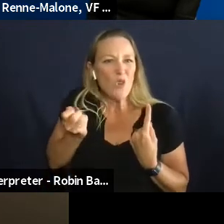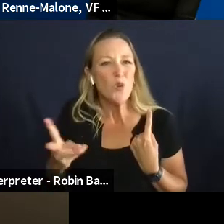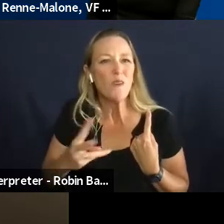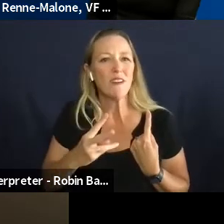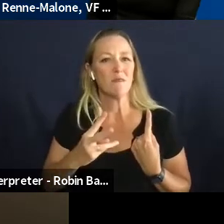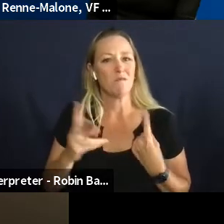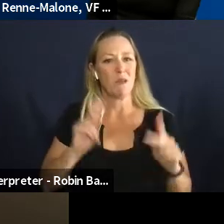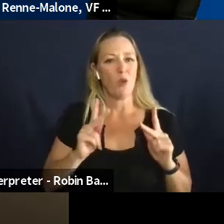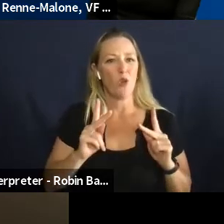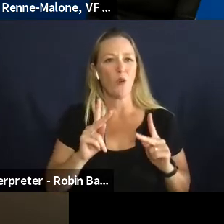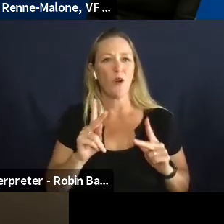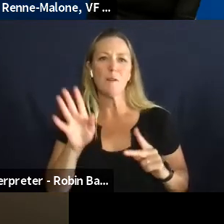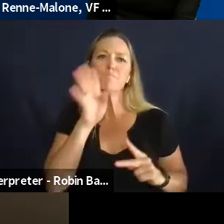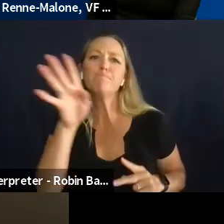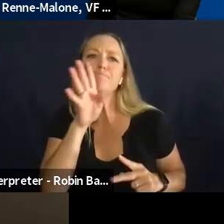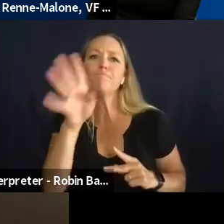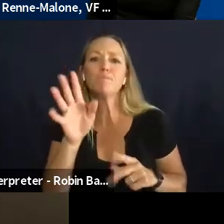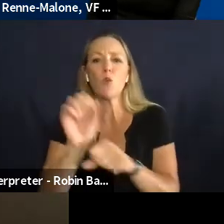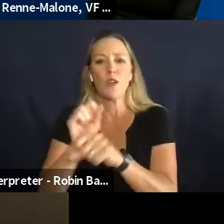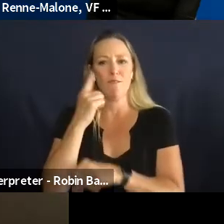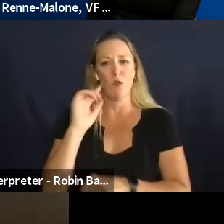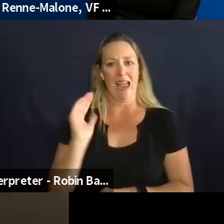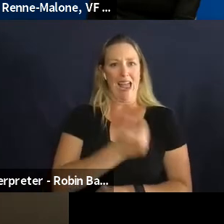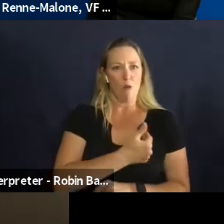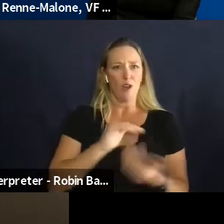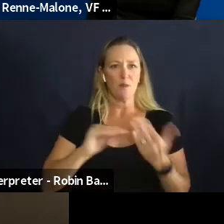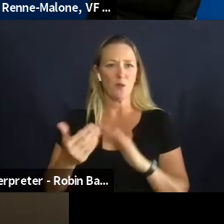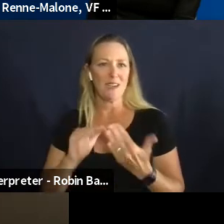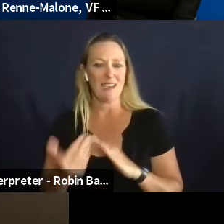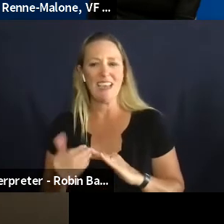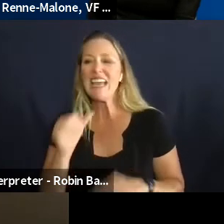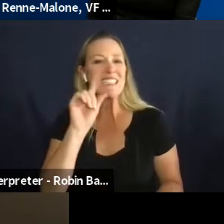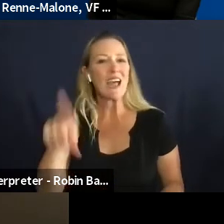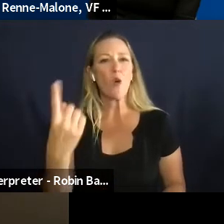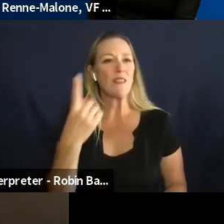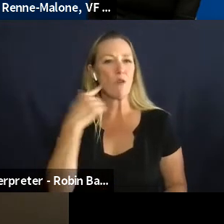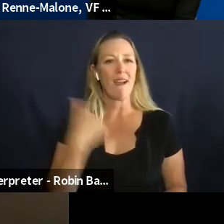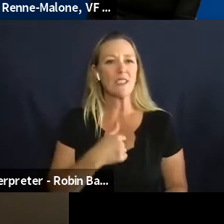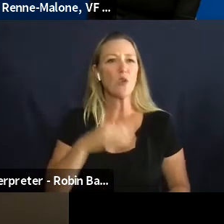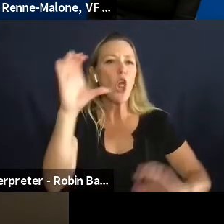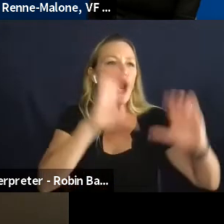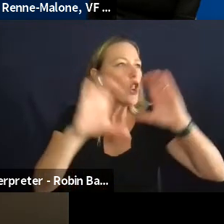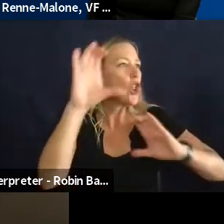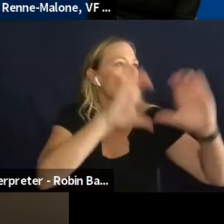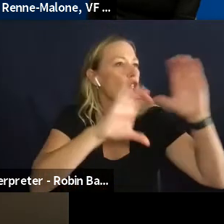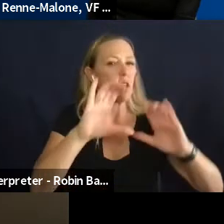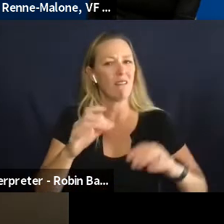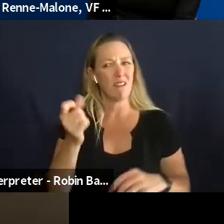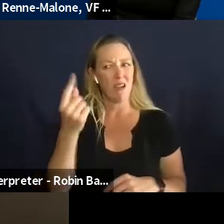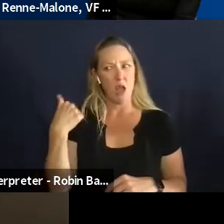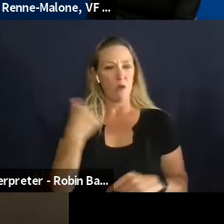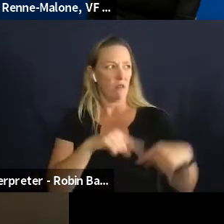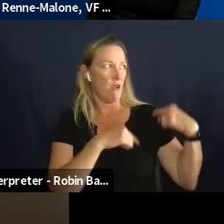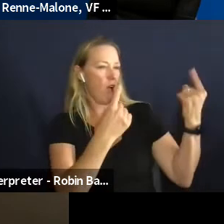advancing this work and it's not just on us to go out and seek we have been denied access resources and opportunities